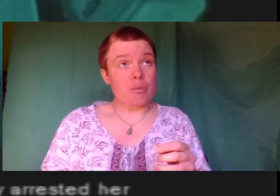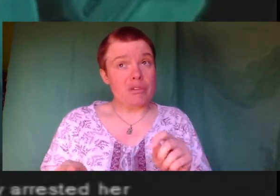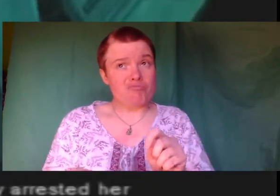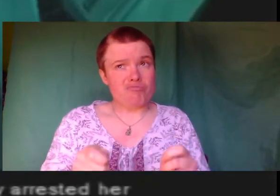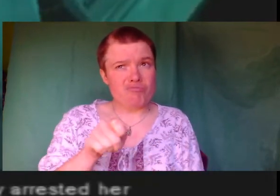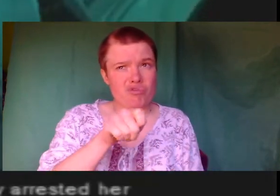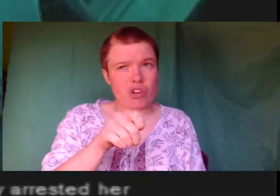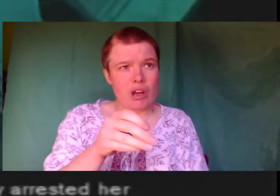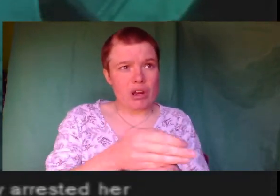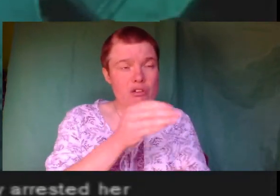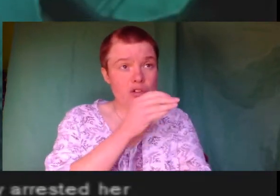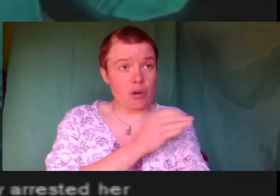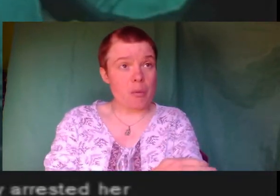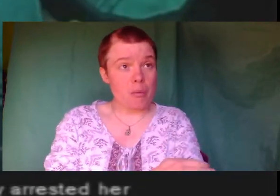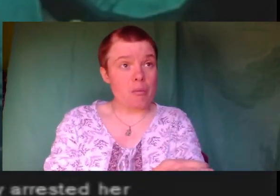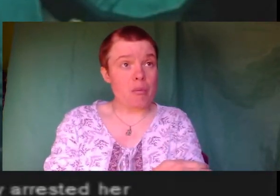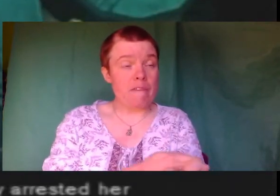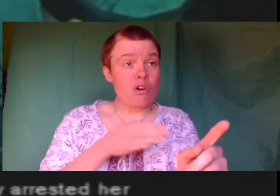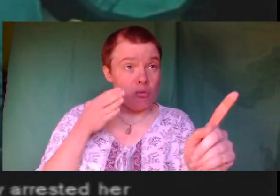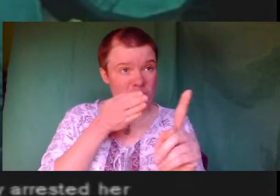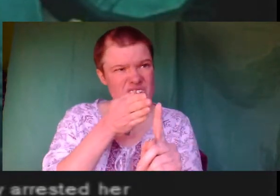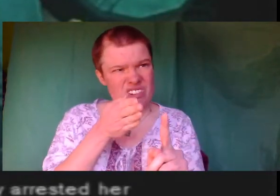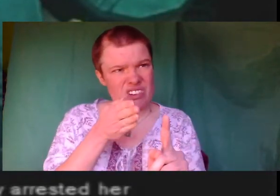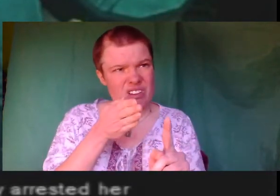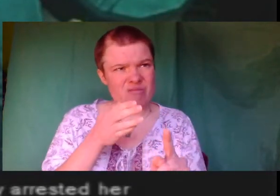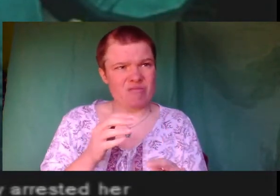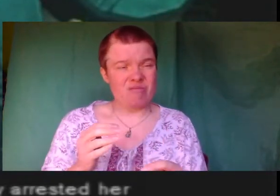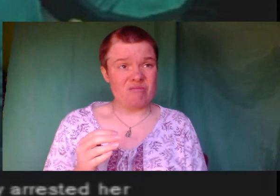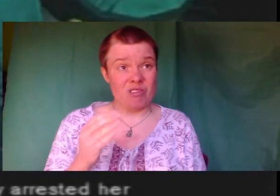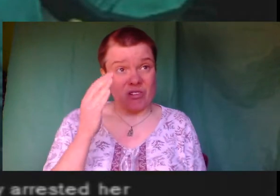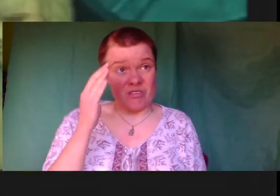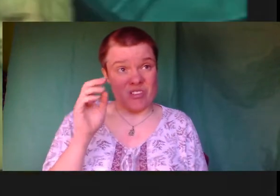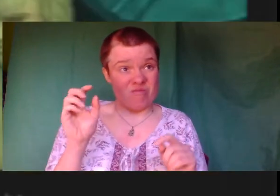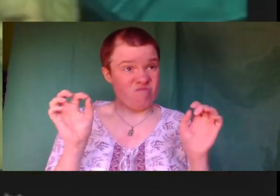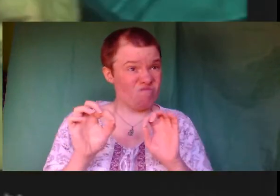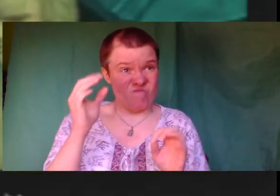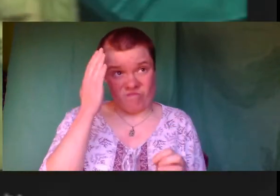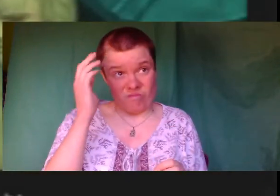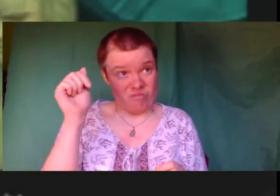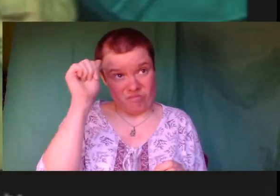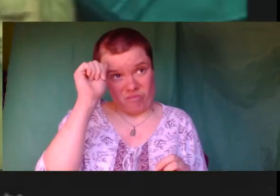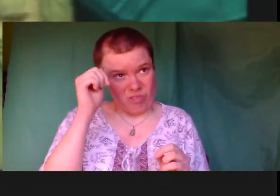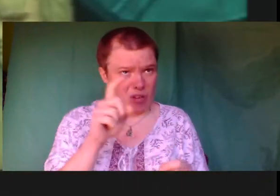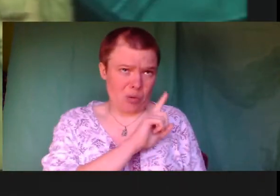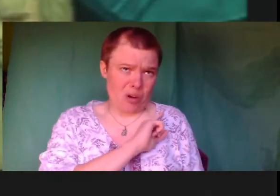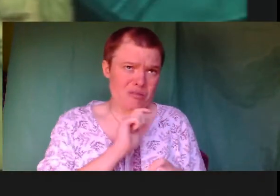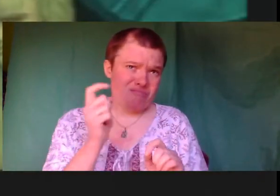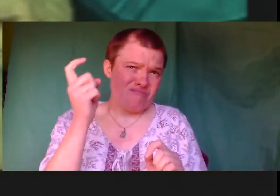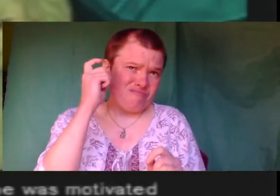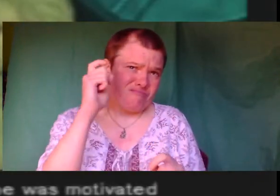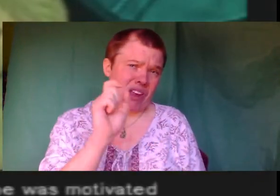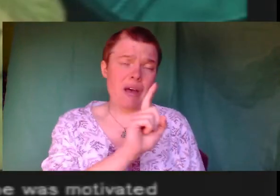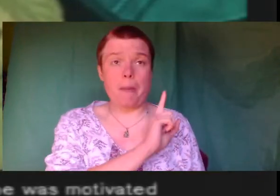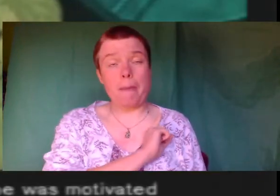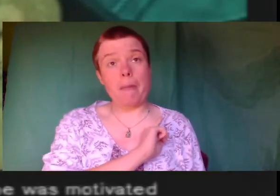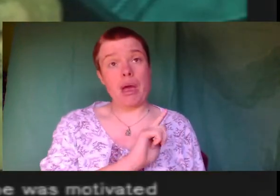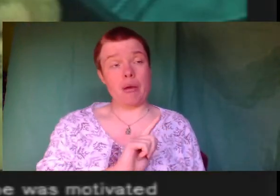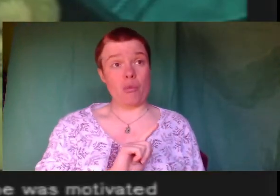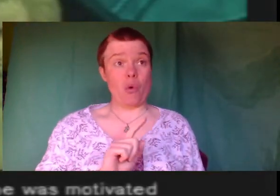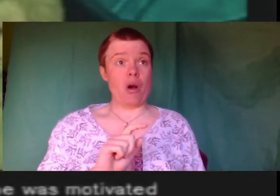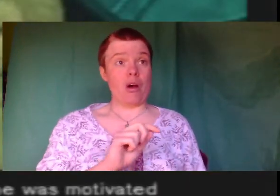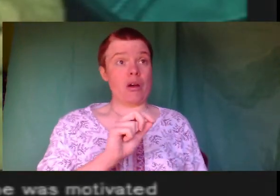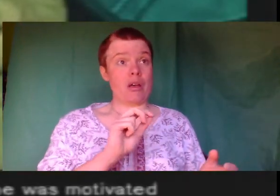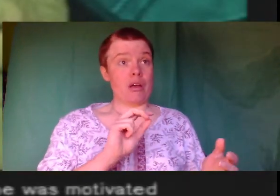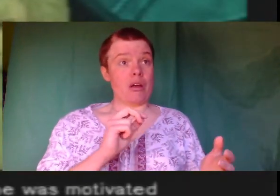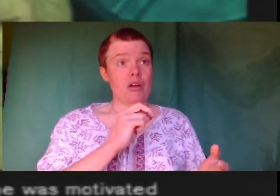I wonder... Maybe they arrested her so they could find out the answer to that. No doubt. But I had no